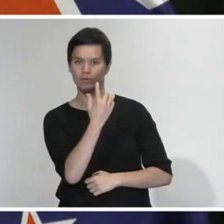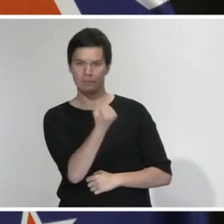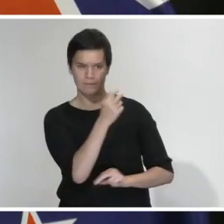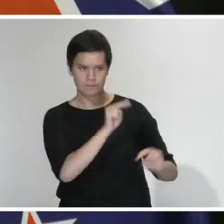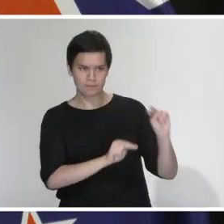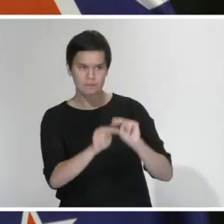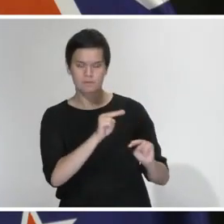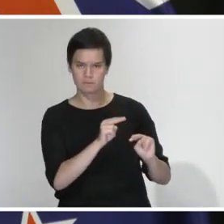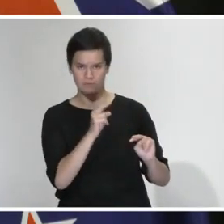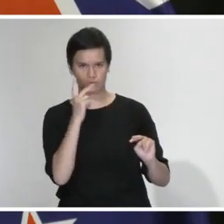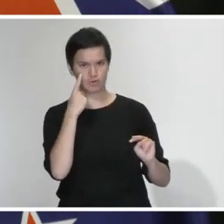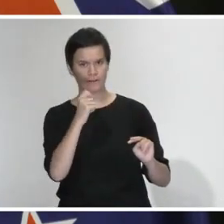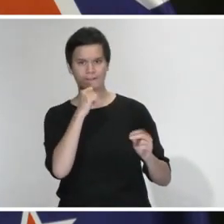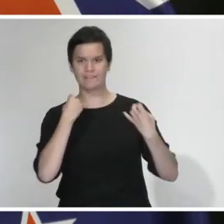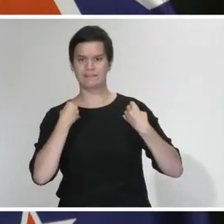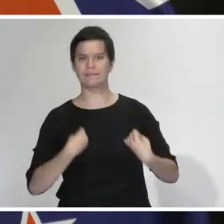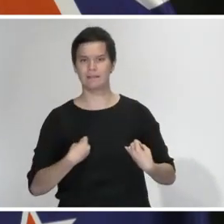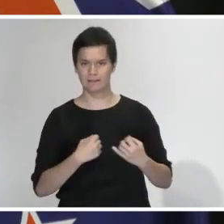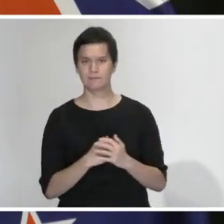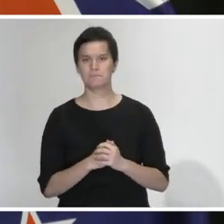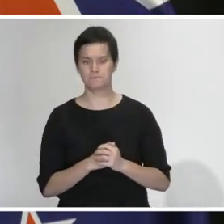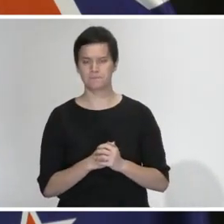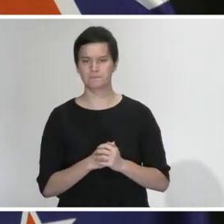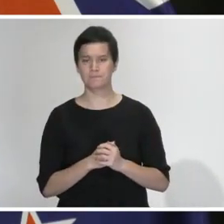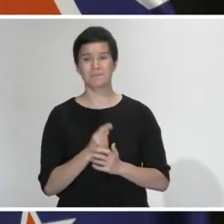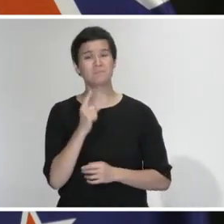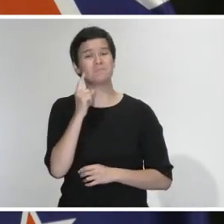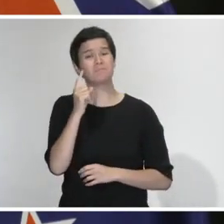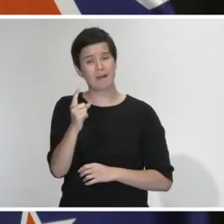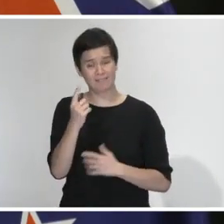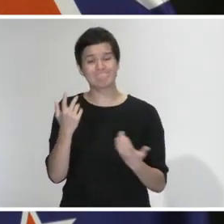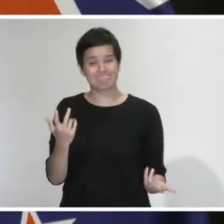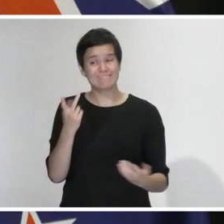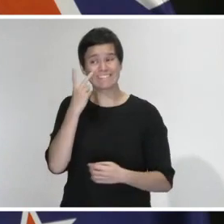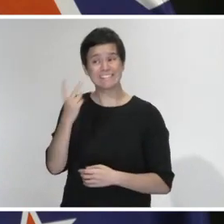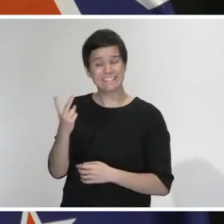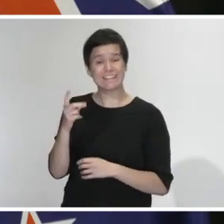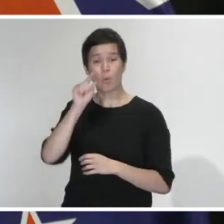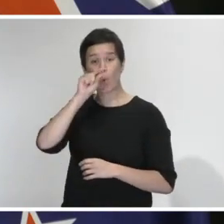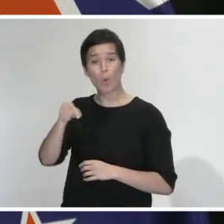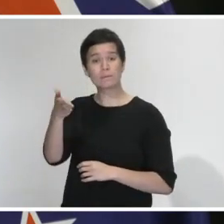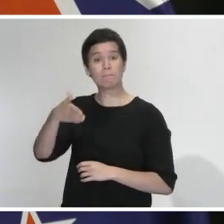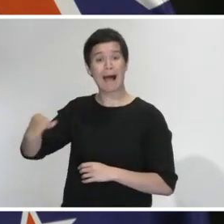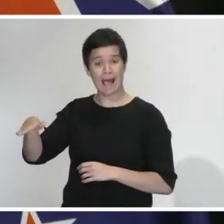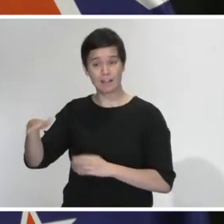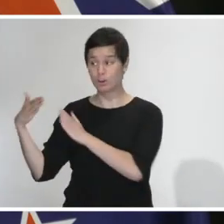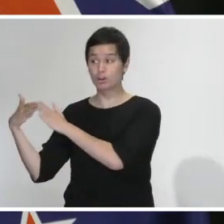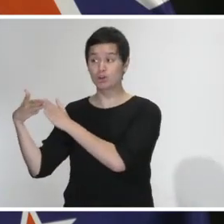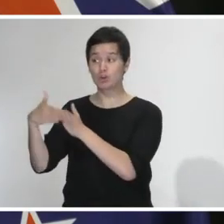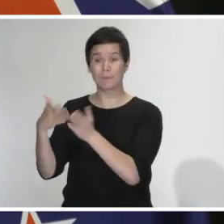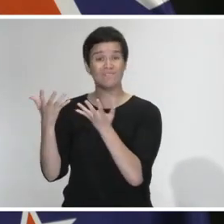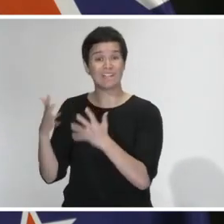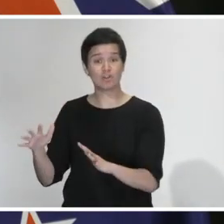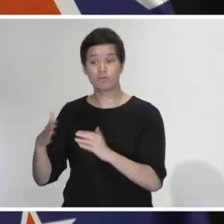here is that on that basis, given you'll see we have cases in the Hawke's Bay, I have asked Minister Parker to seek